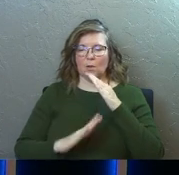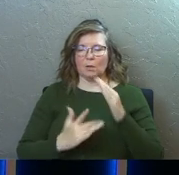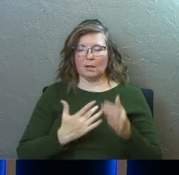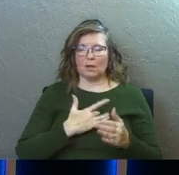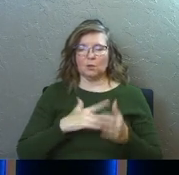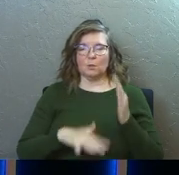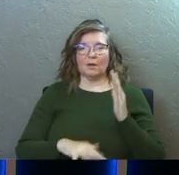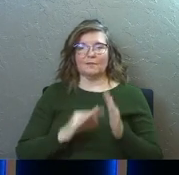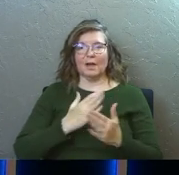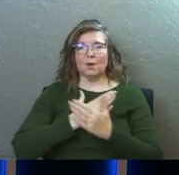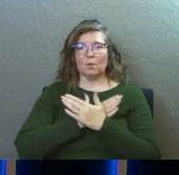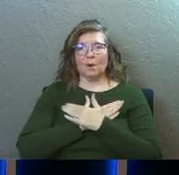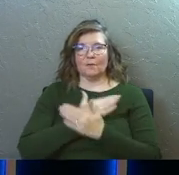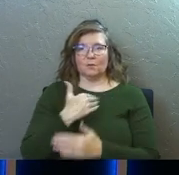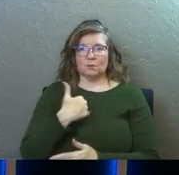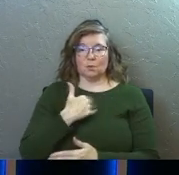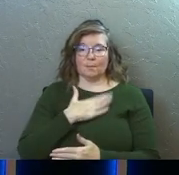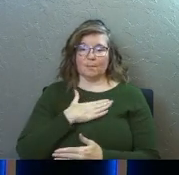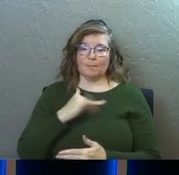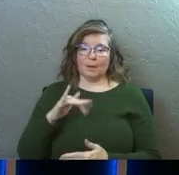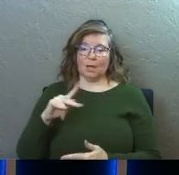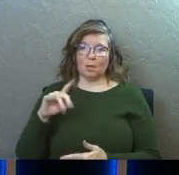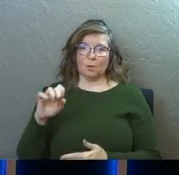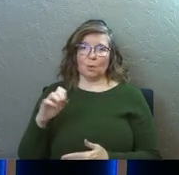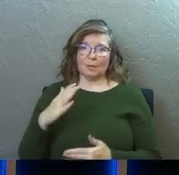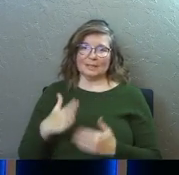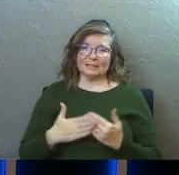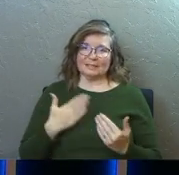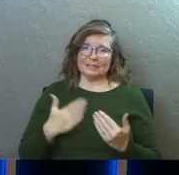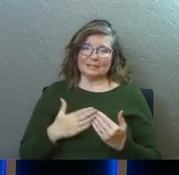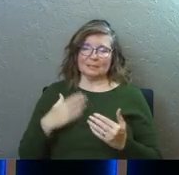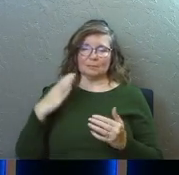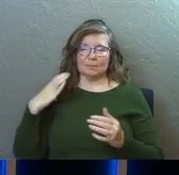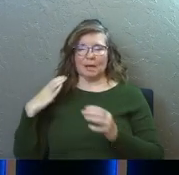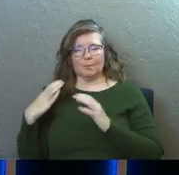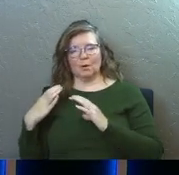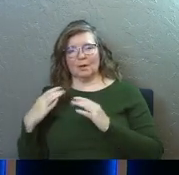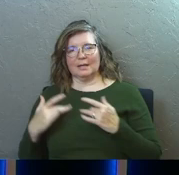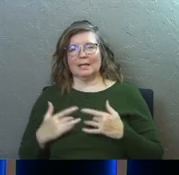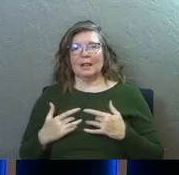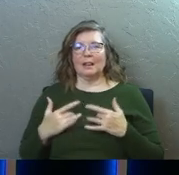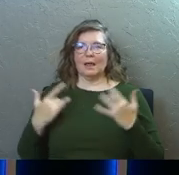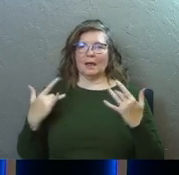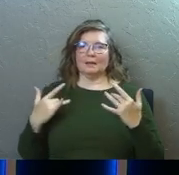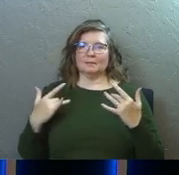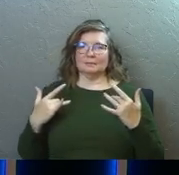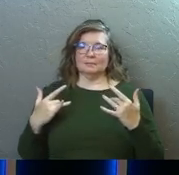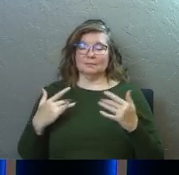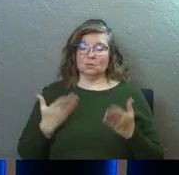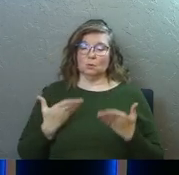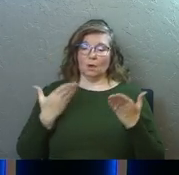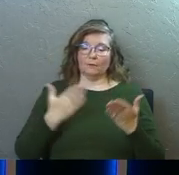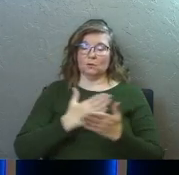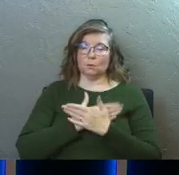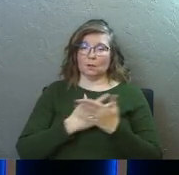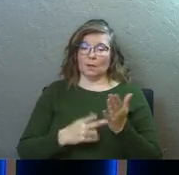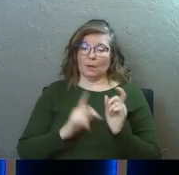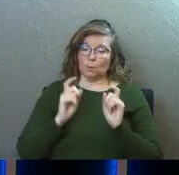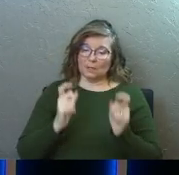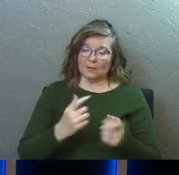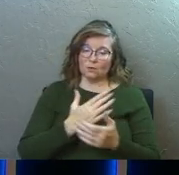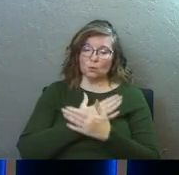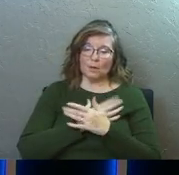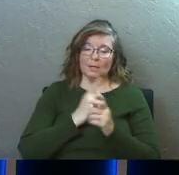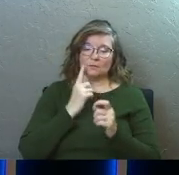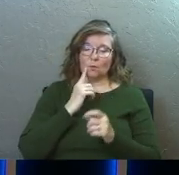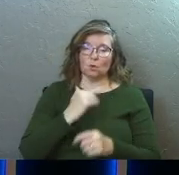for your souls, for my yoke is easy and my burden is light. So Jesus talks about offering rest twice in this passage here, right? I will give you